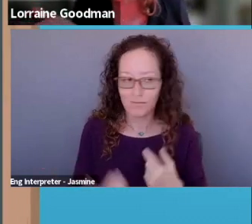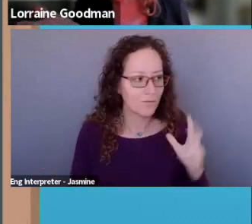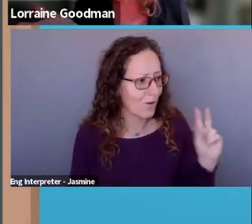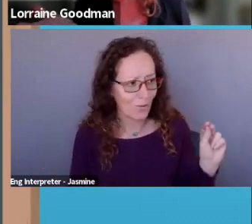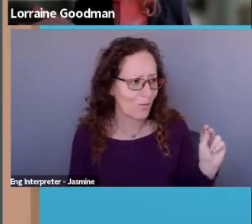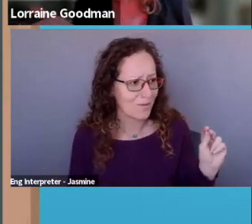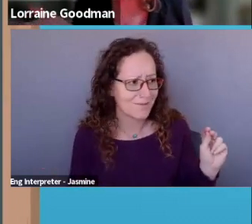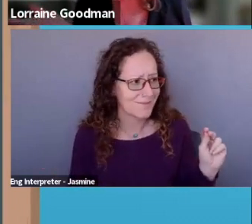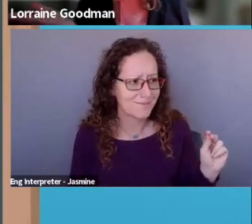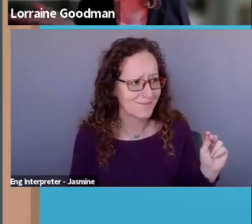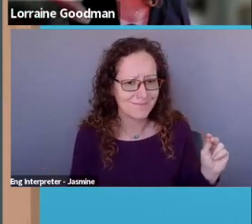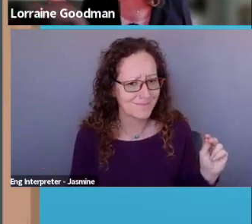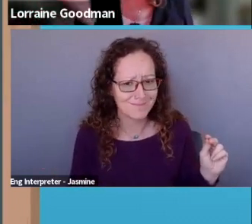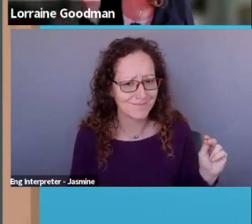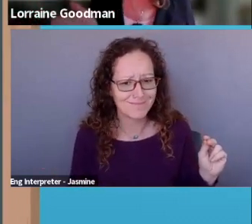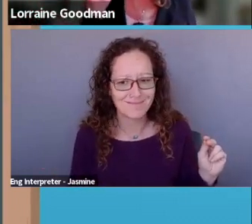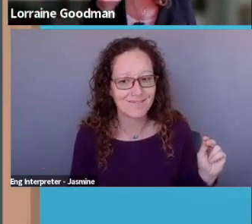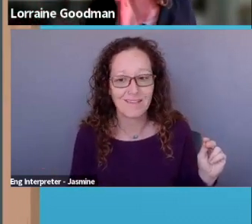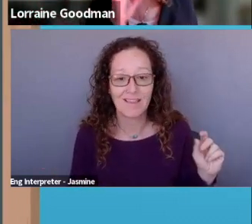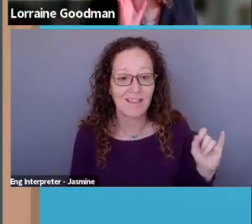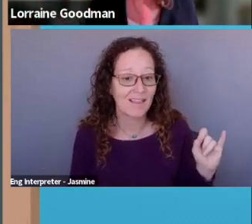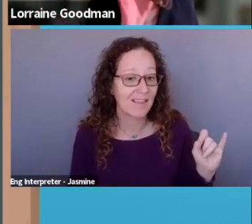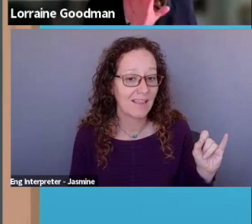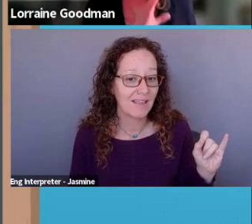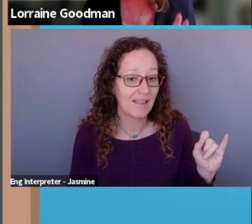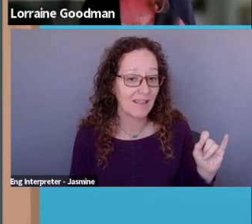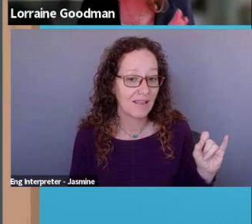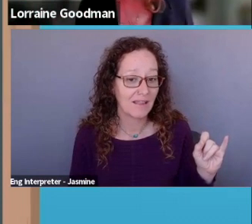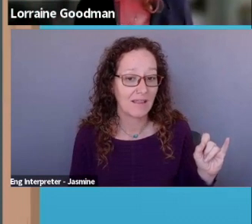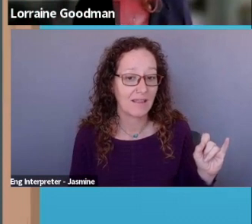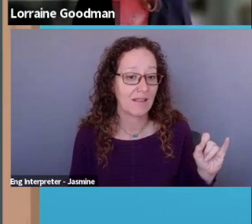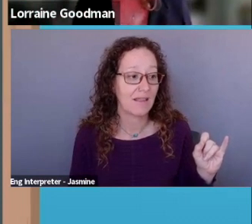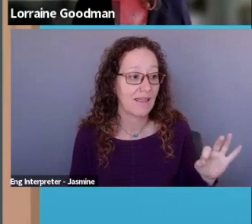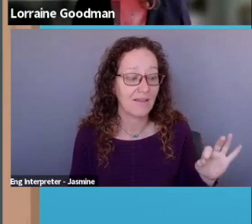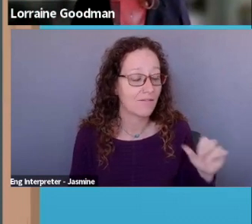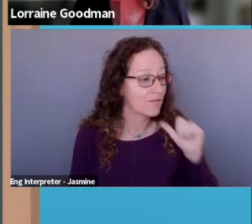unless you're going to do that program anyway.